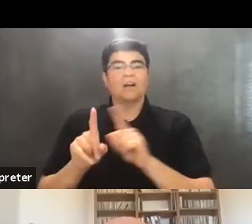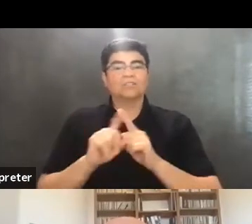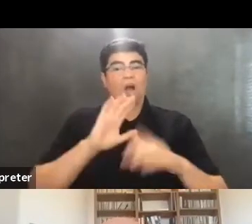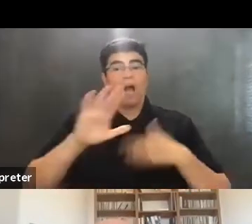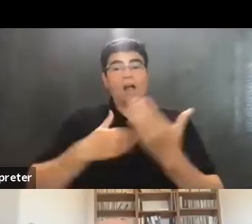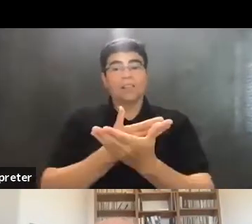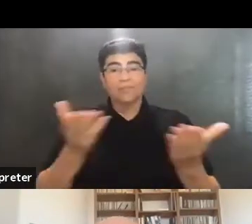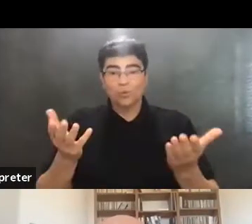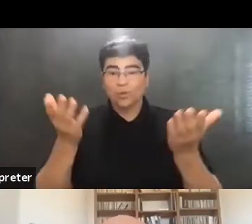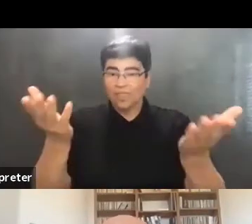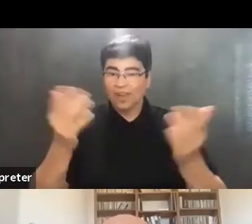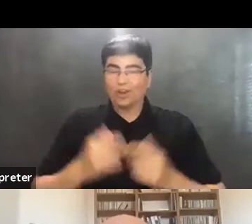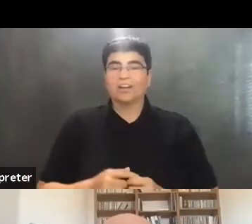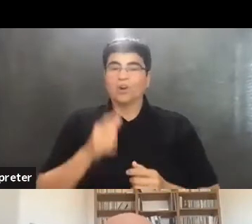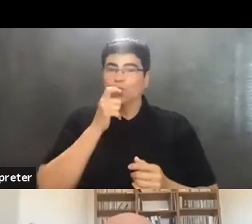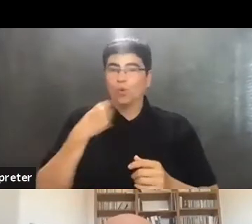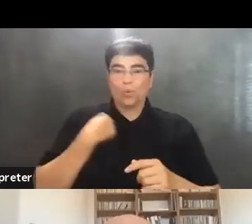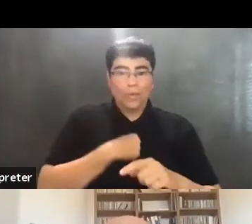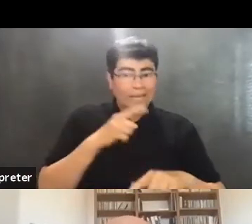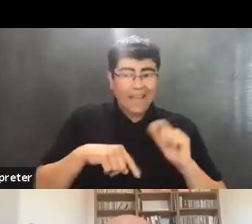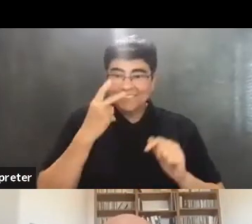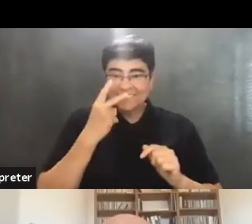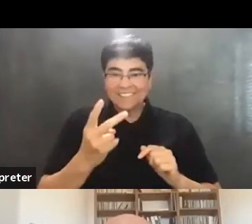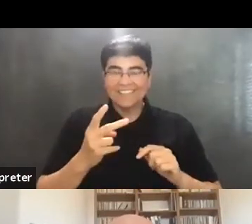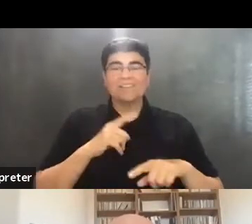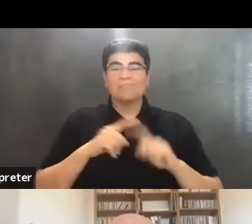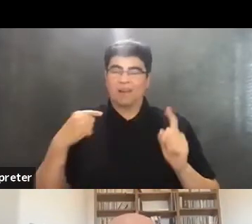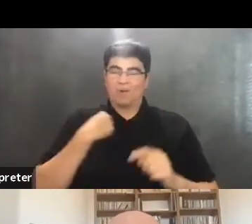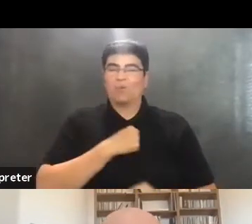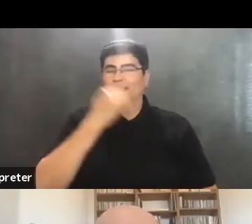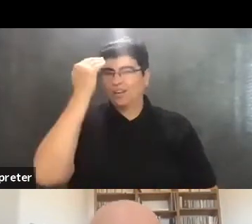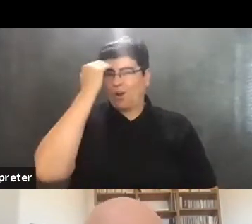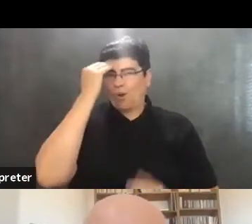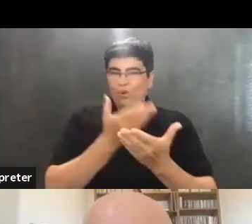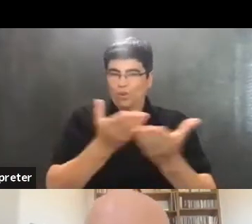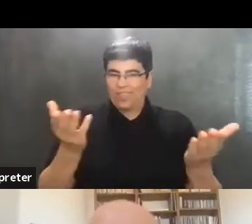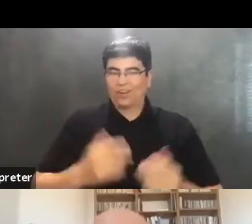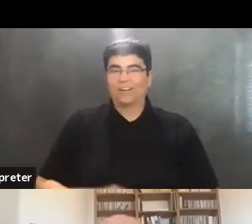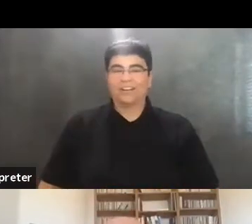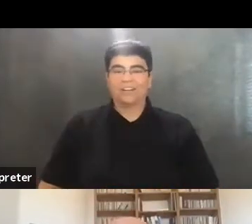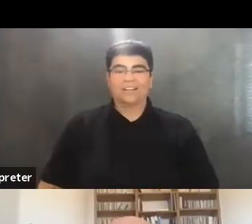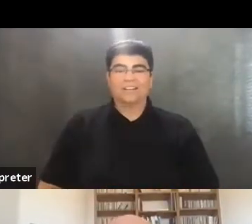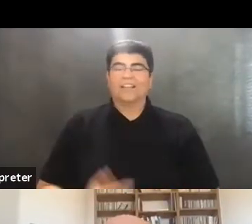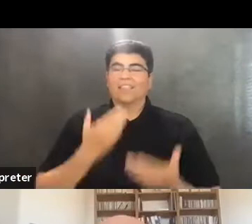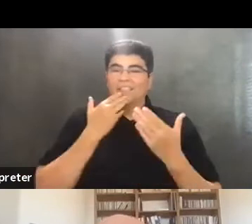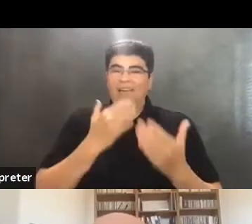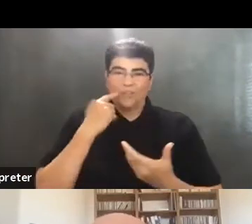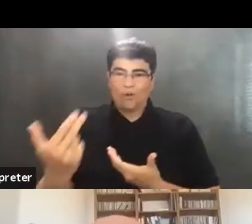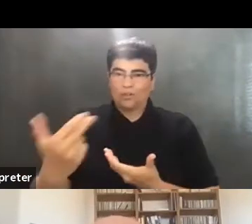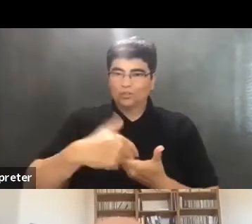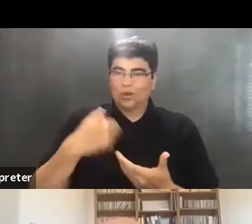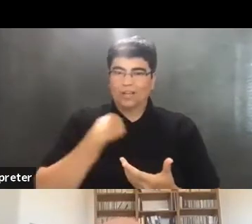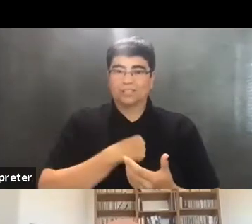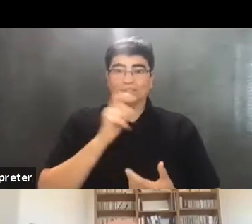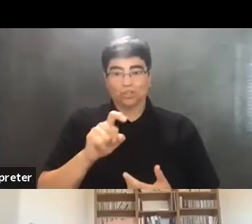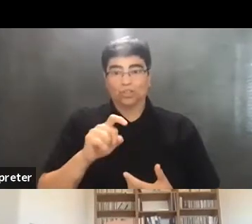out there who we can't see but we know are out there for joining us for what should be a